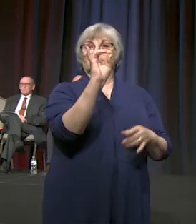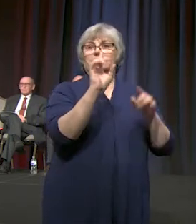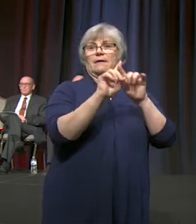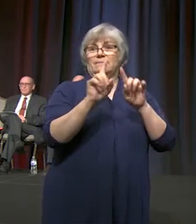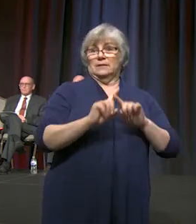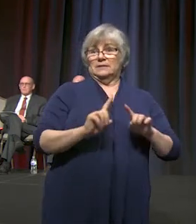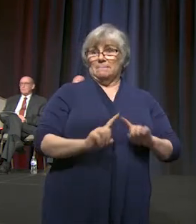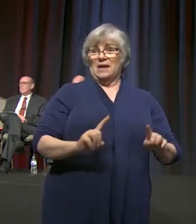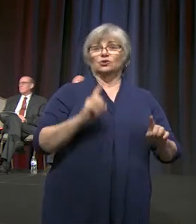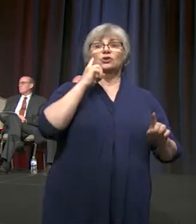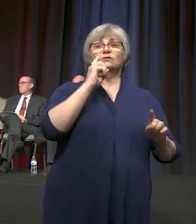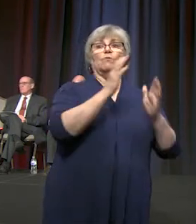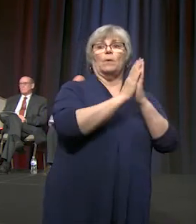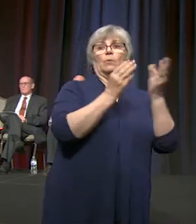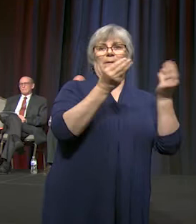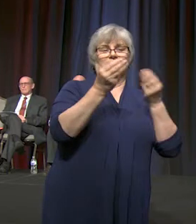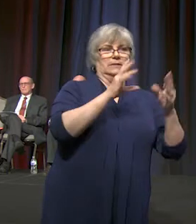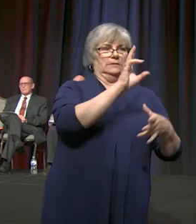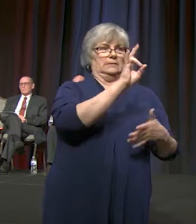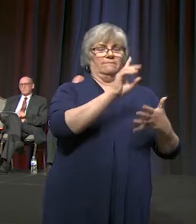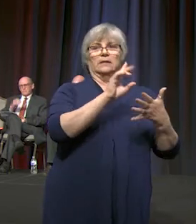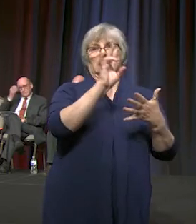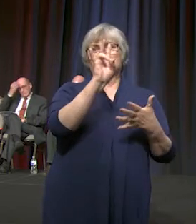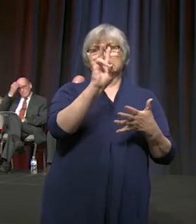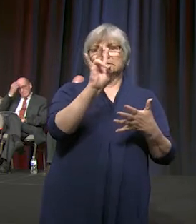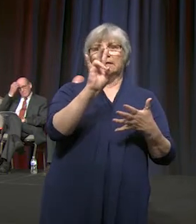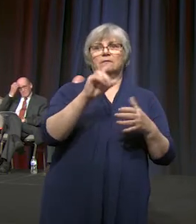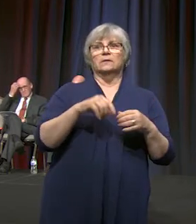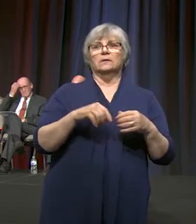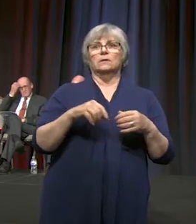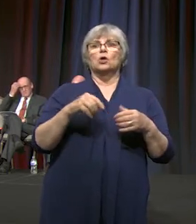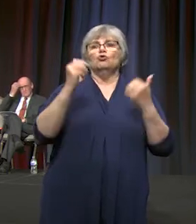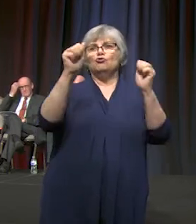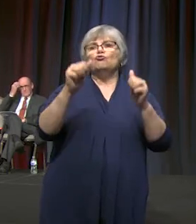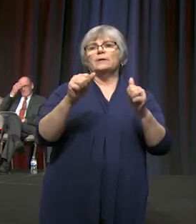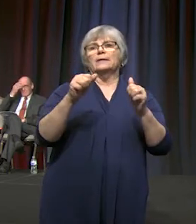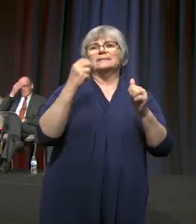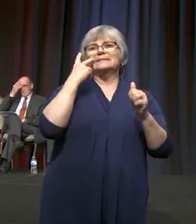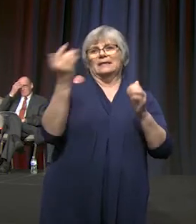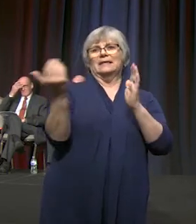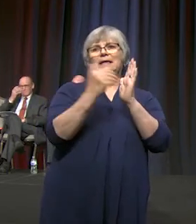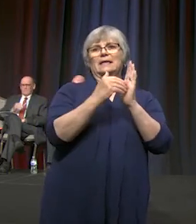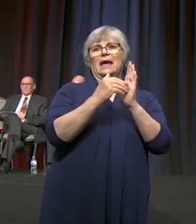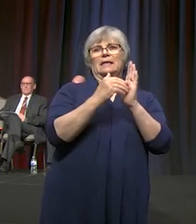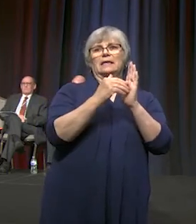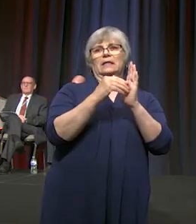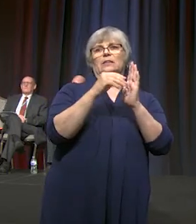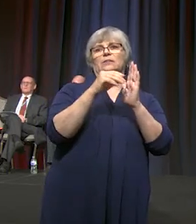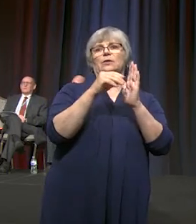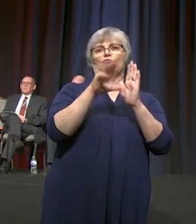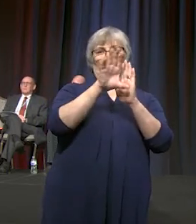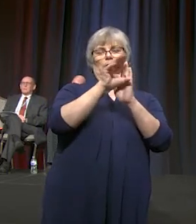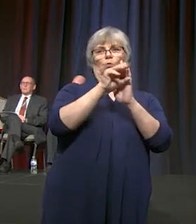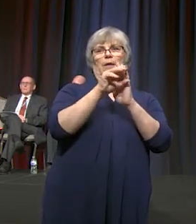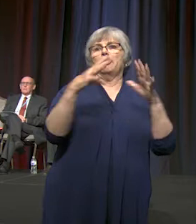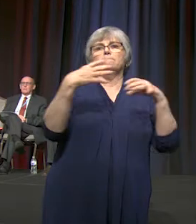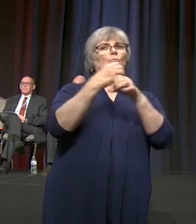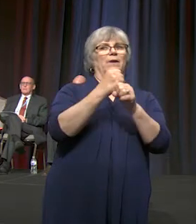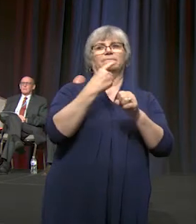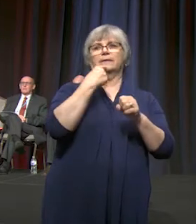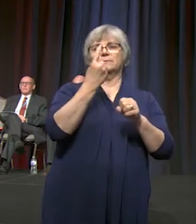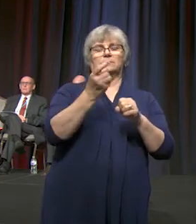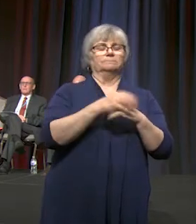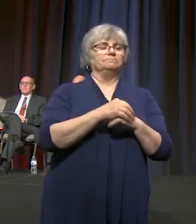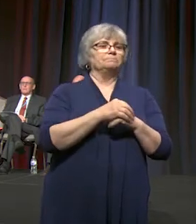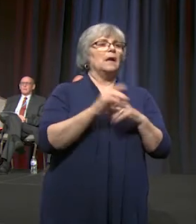I'll say them quickly. This will be available to you in the recording, and I'll talk about them just very briefly. But